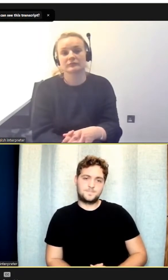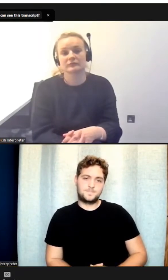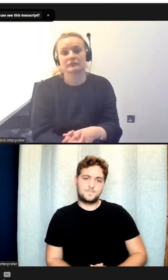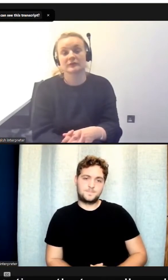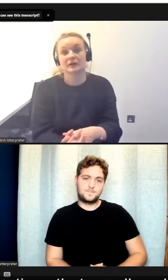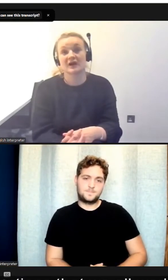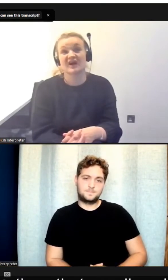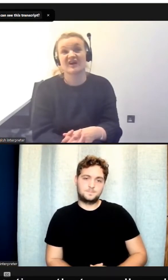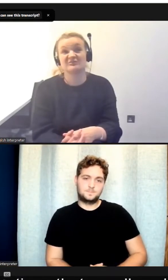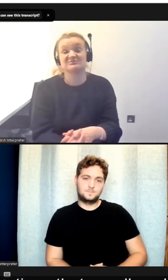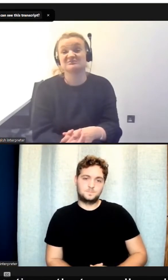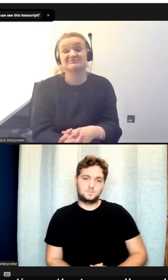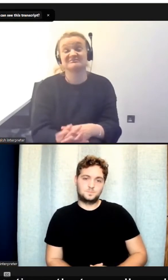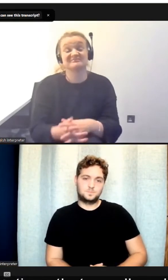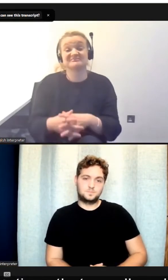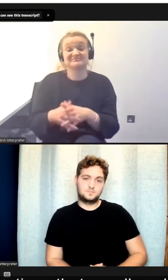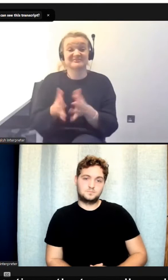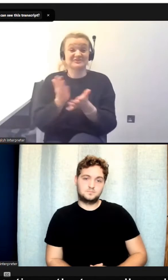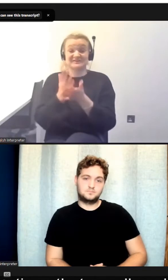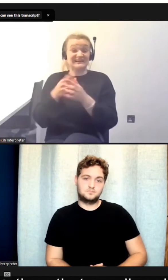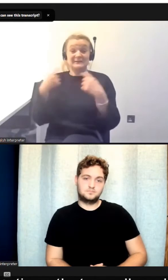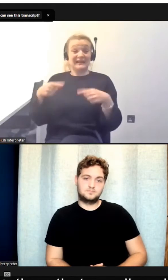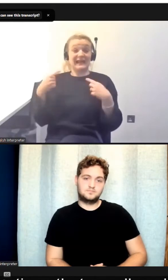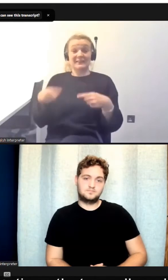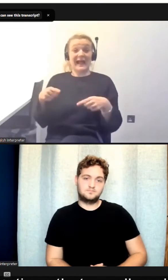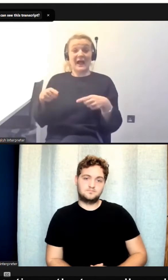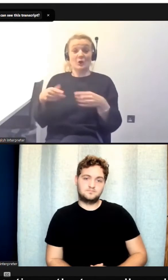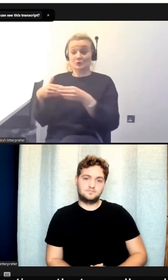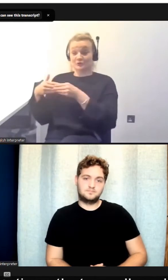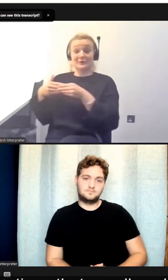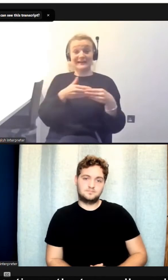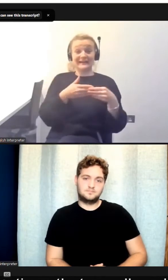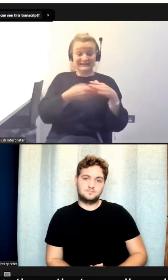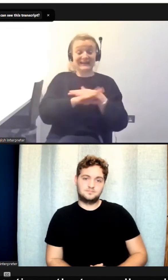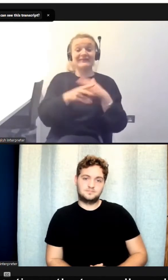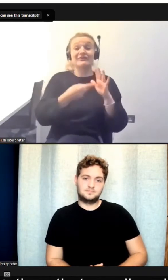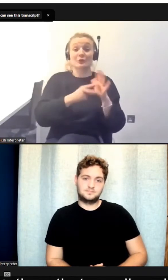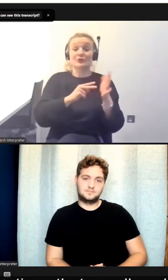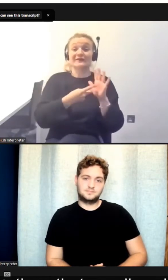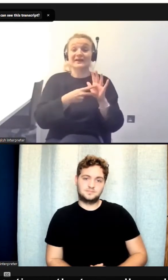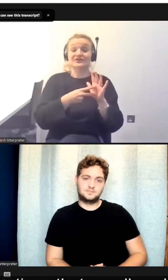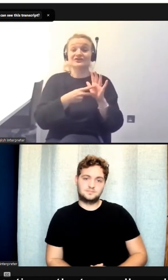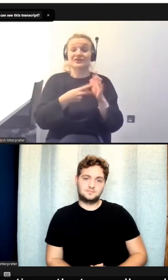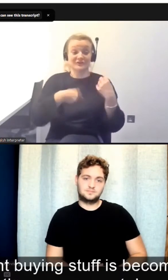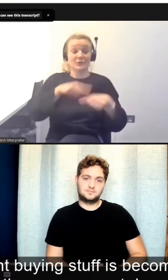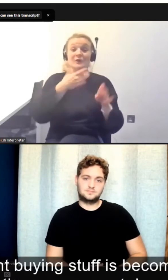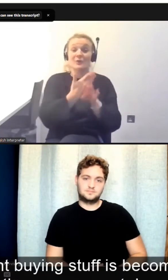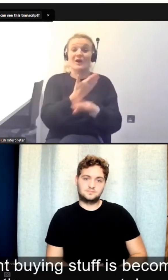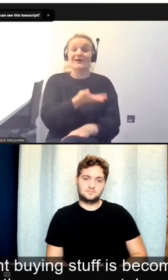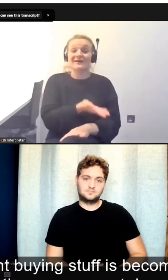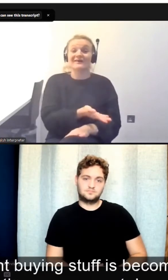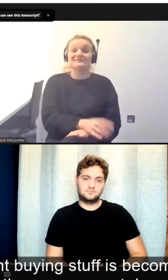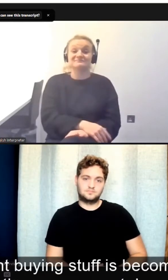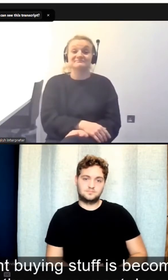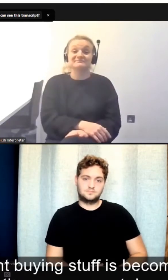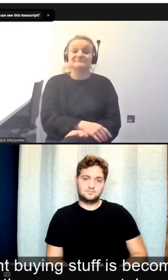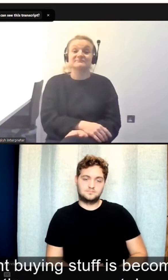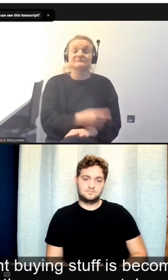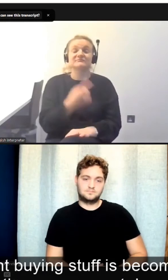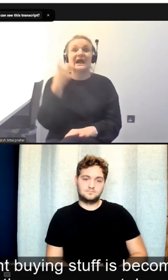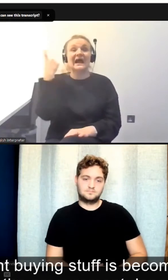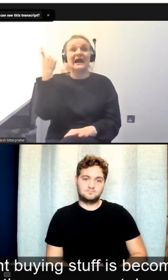Being allowed to lead in the organizations that we all work in. I think the,